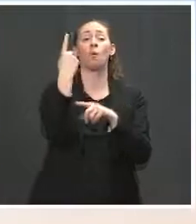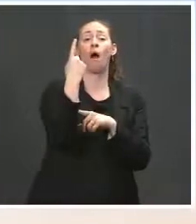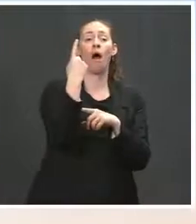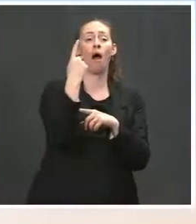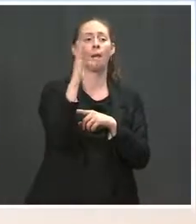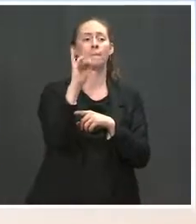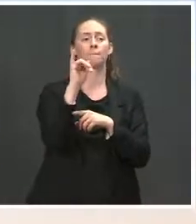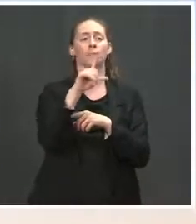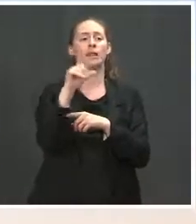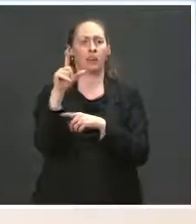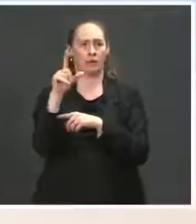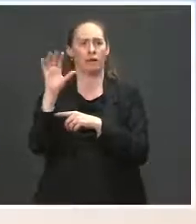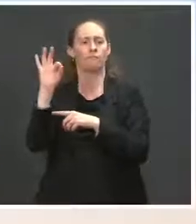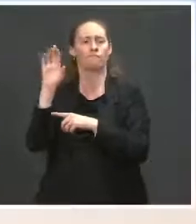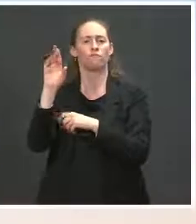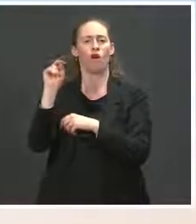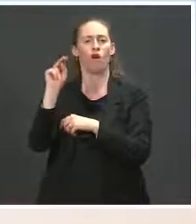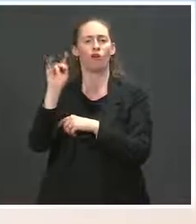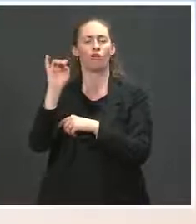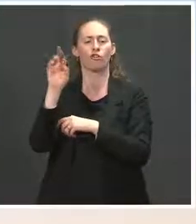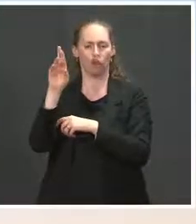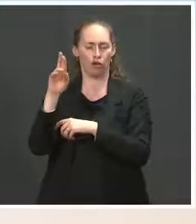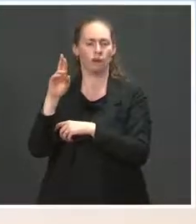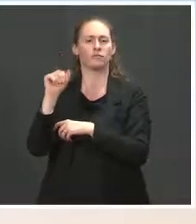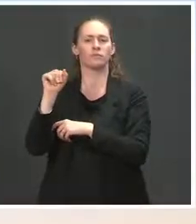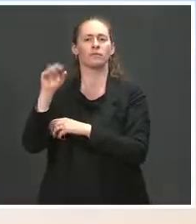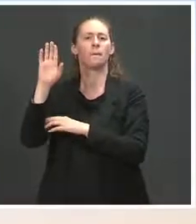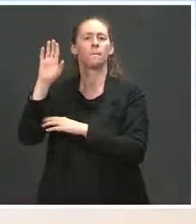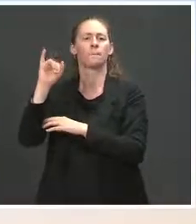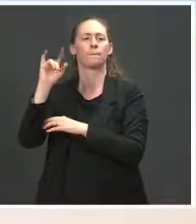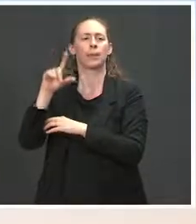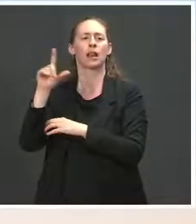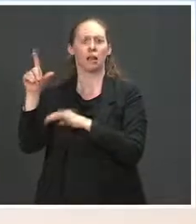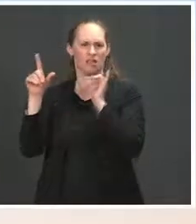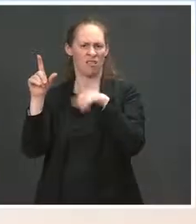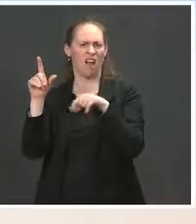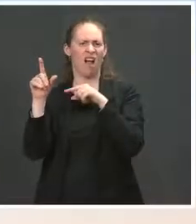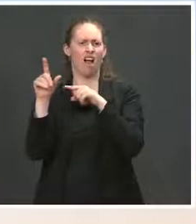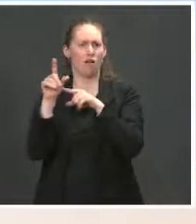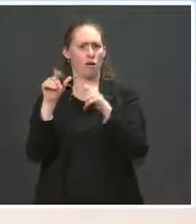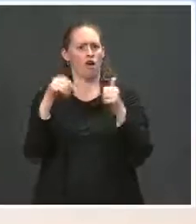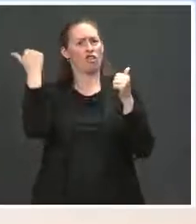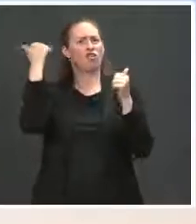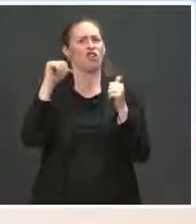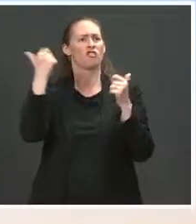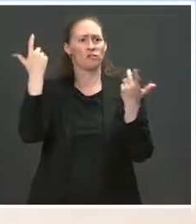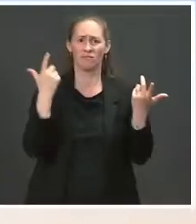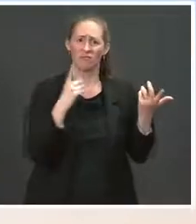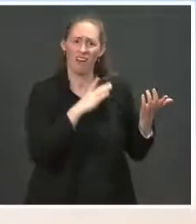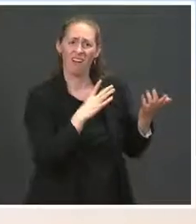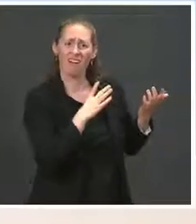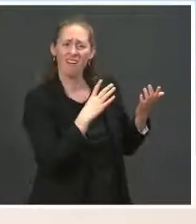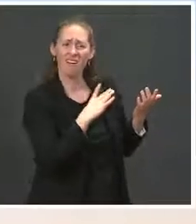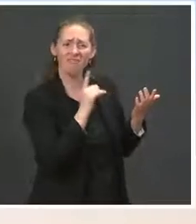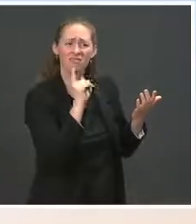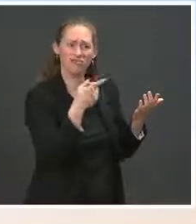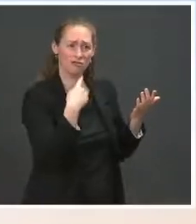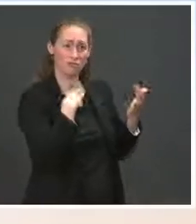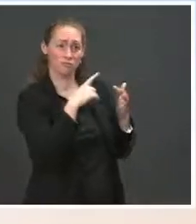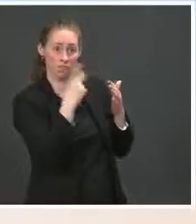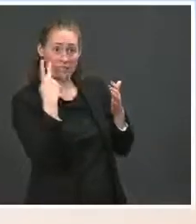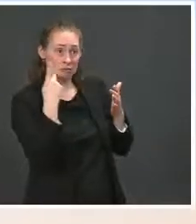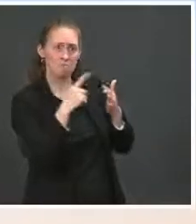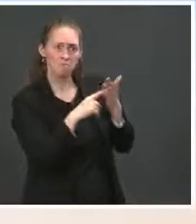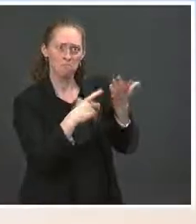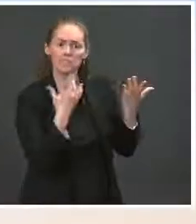bipartisan manner, and there's some overlap with what's been proposed in the American Jobs Plan. So we do see it as different. We do think the process